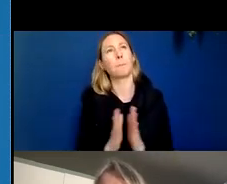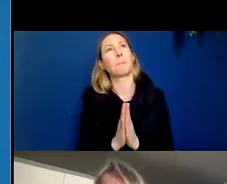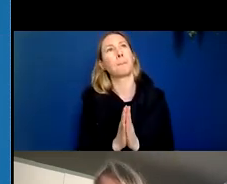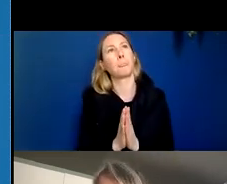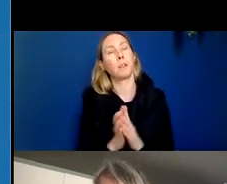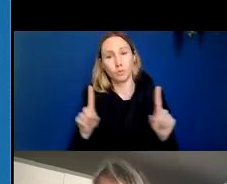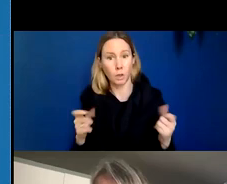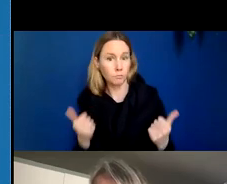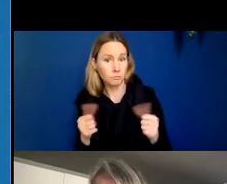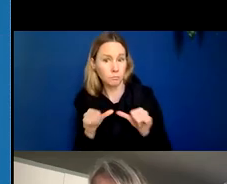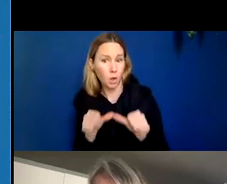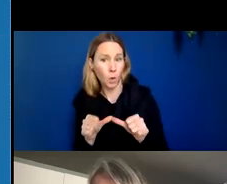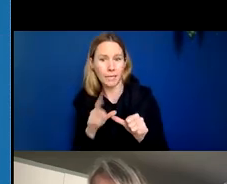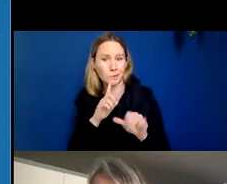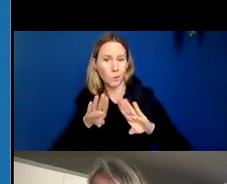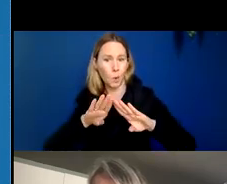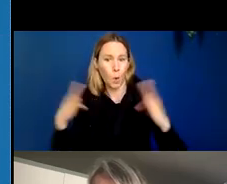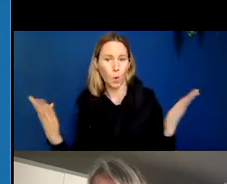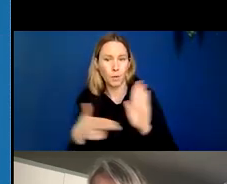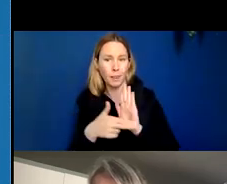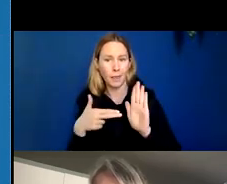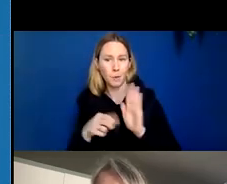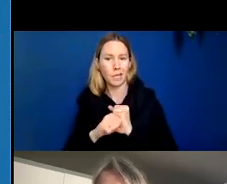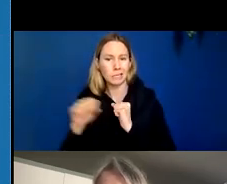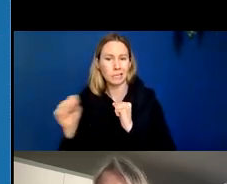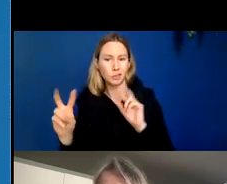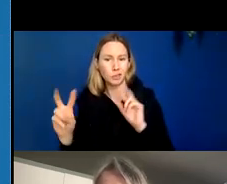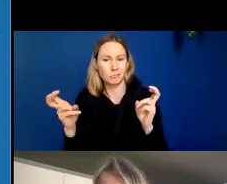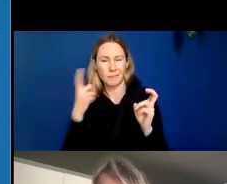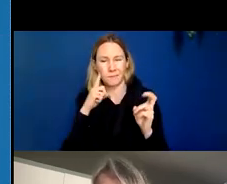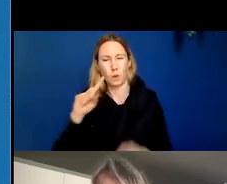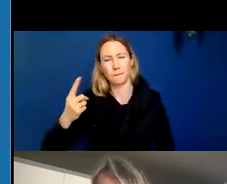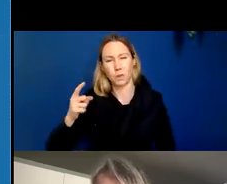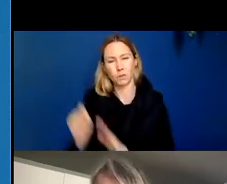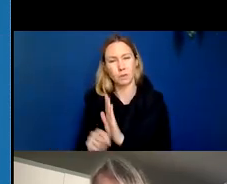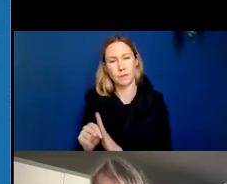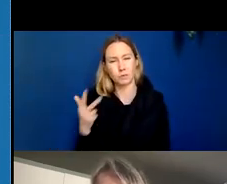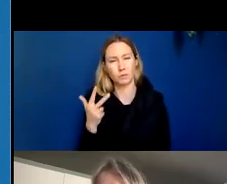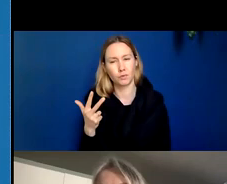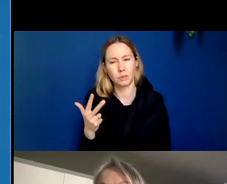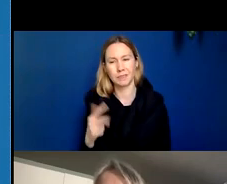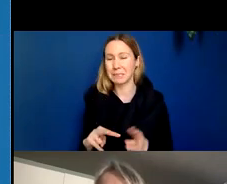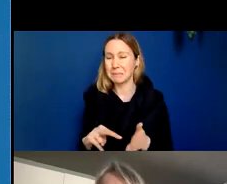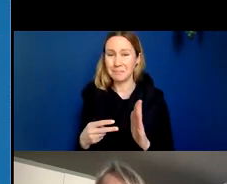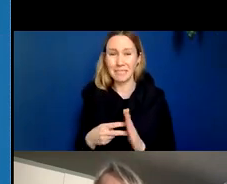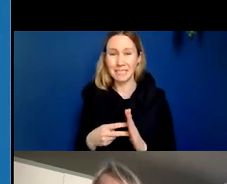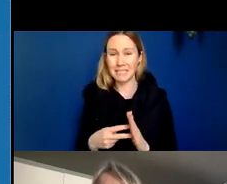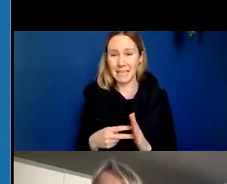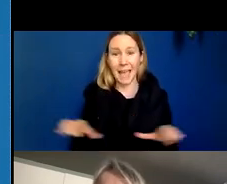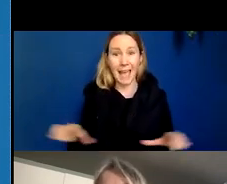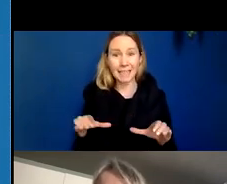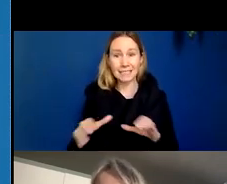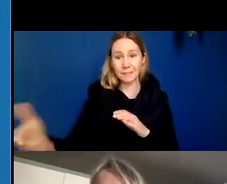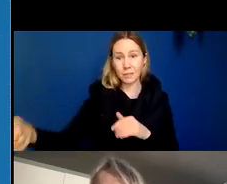that's ongoing for aducanumab is an open label extension for those first phase three trials so there's not an actively